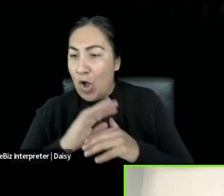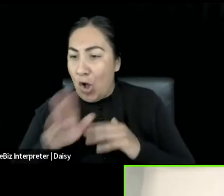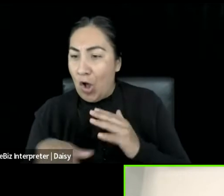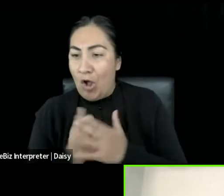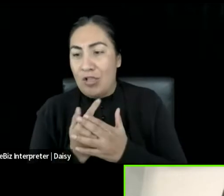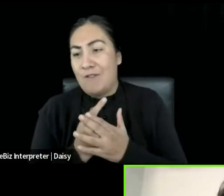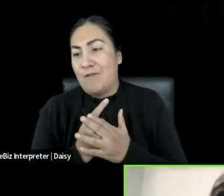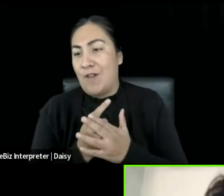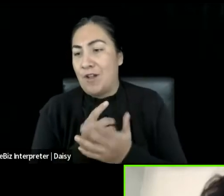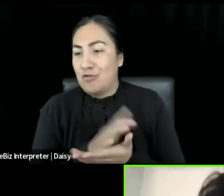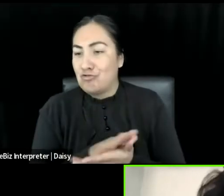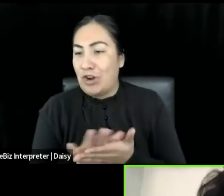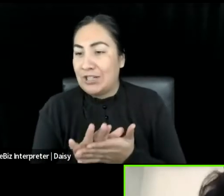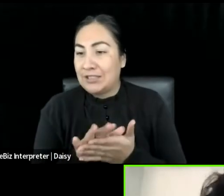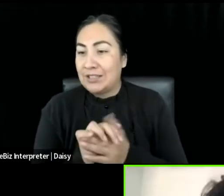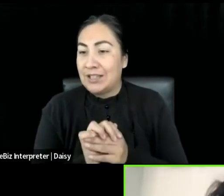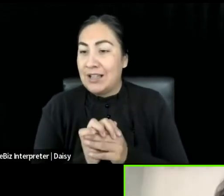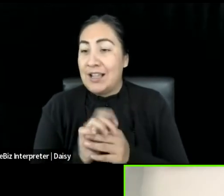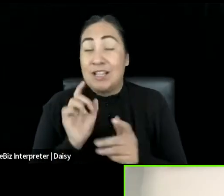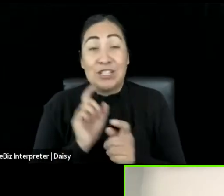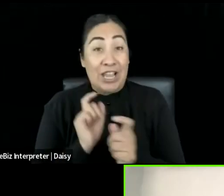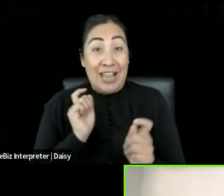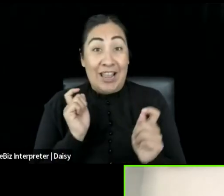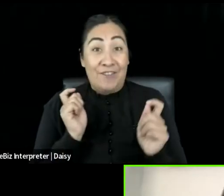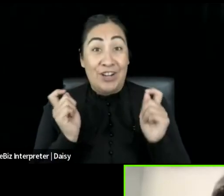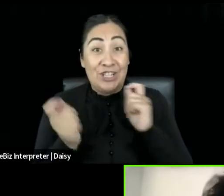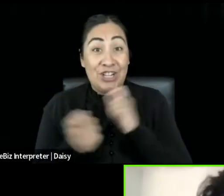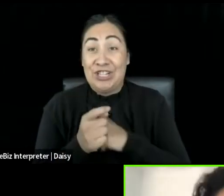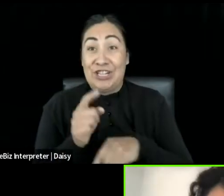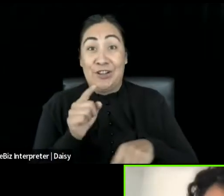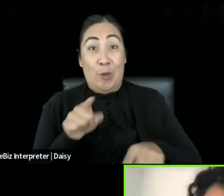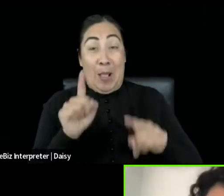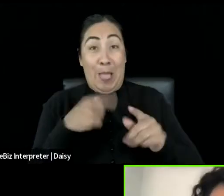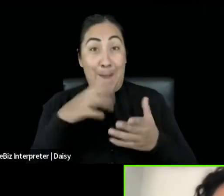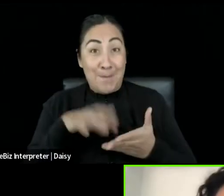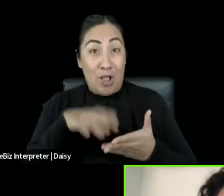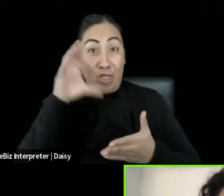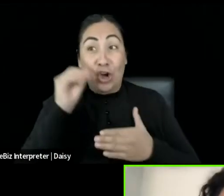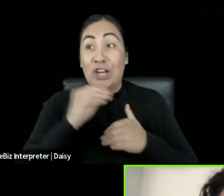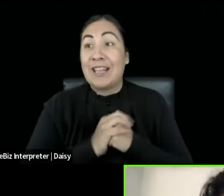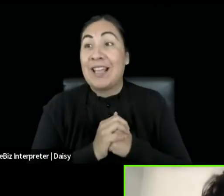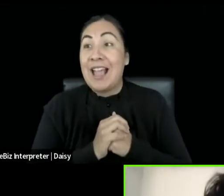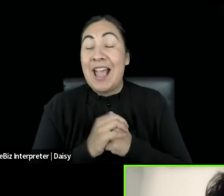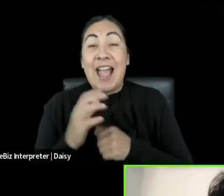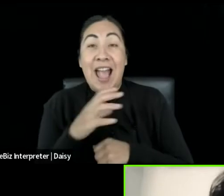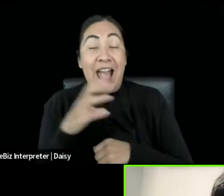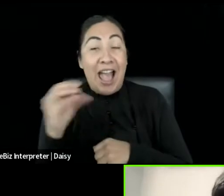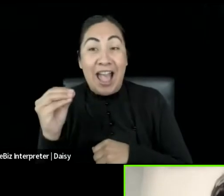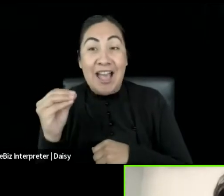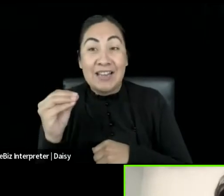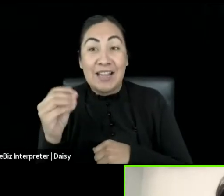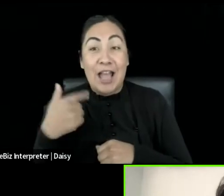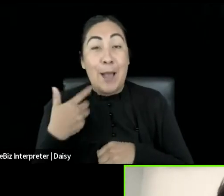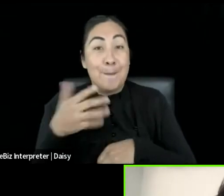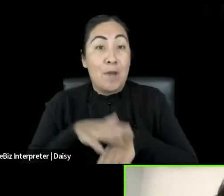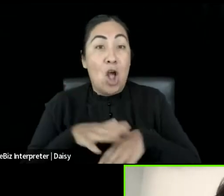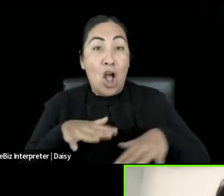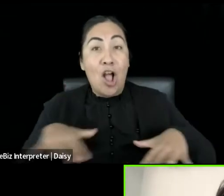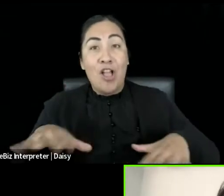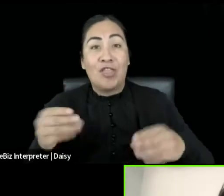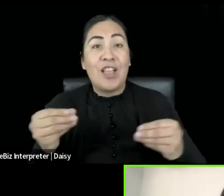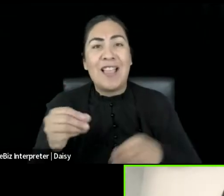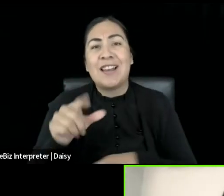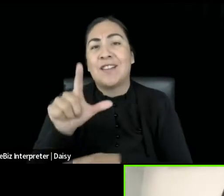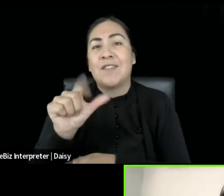is, um, it is ever changing as I'm learning. Um, and, uh, I am on the land of Lenape.